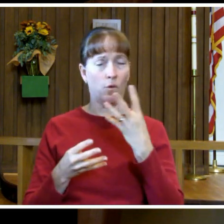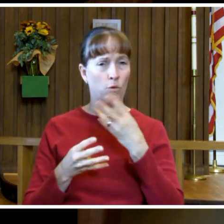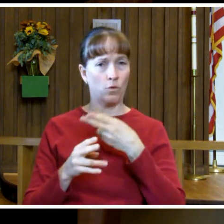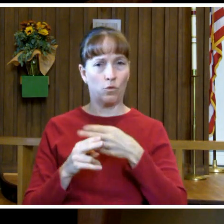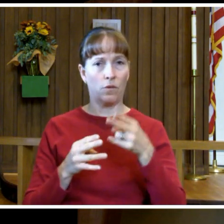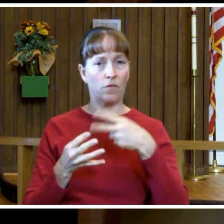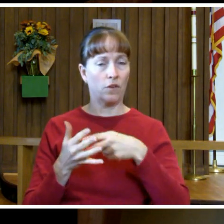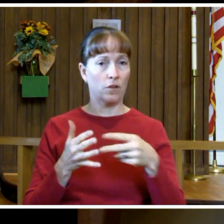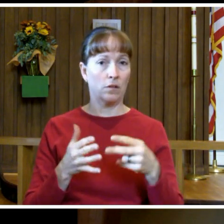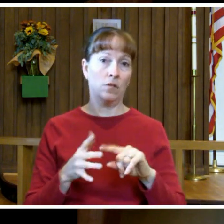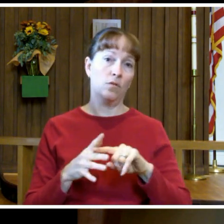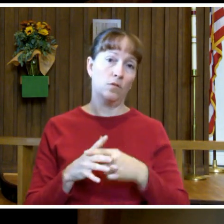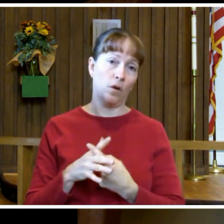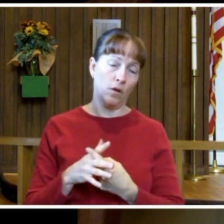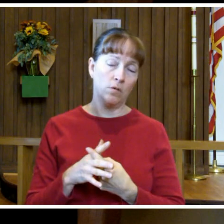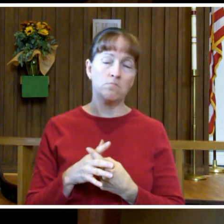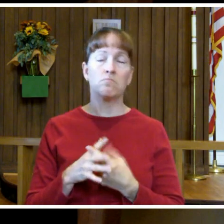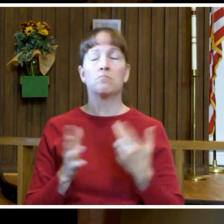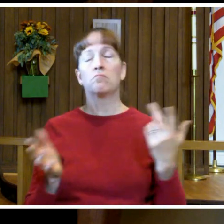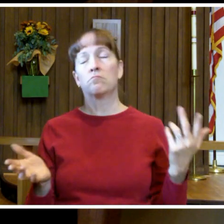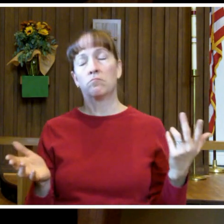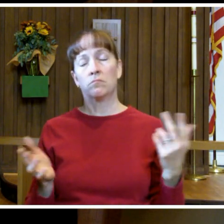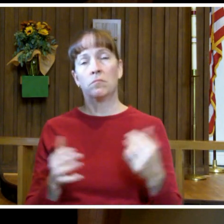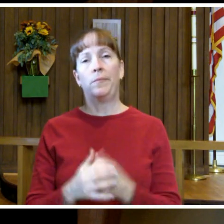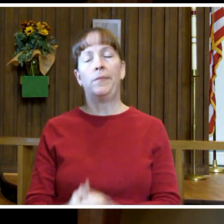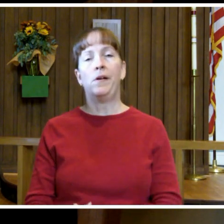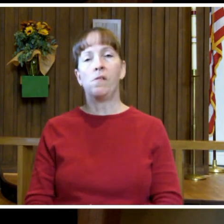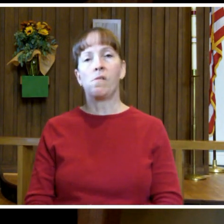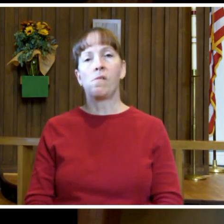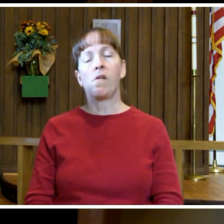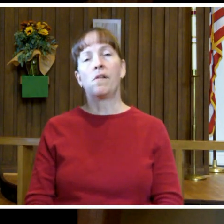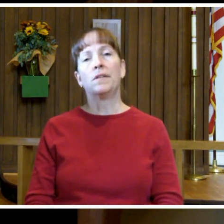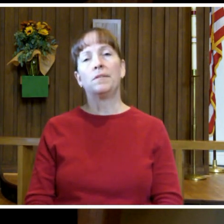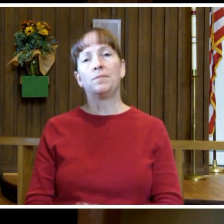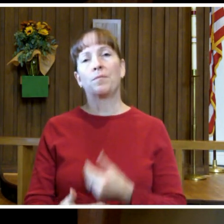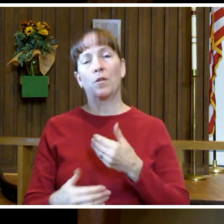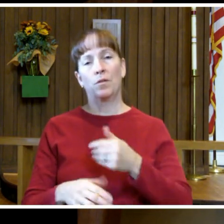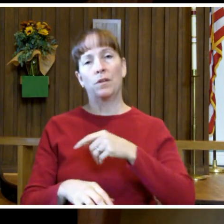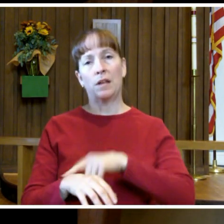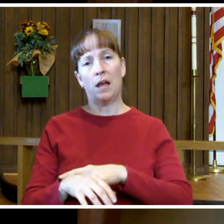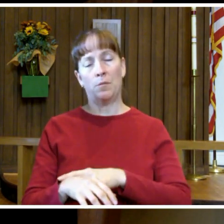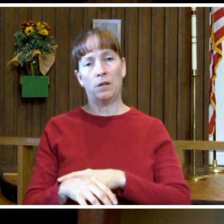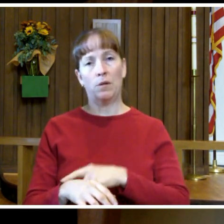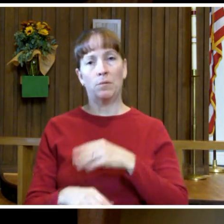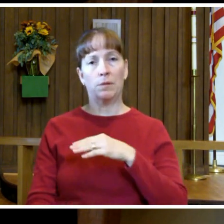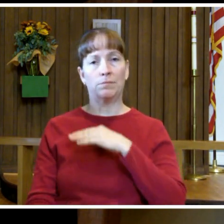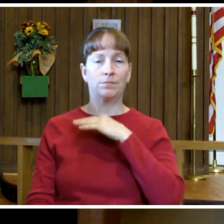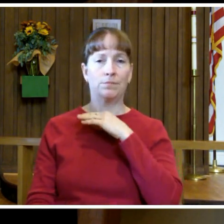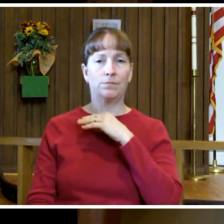At the start of the piece that we read, Paul is nearing the time of his execution.